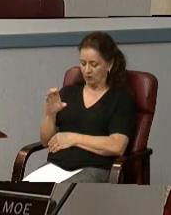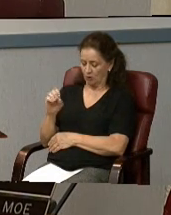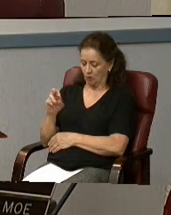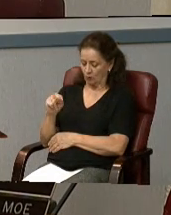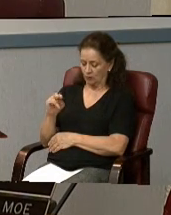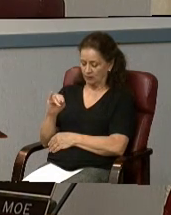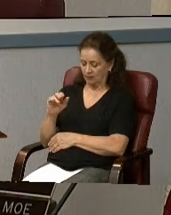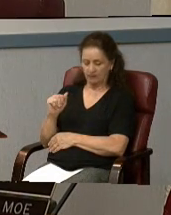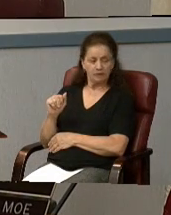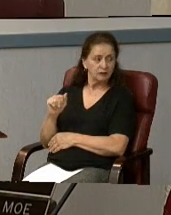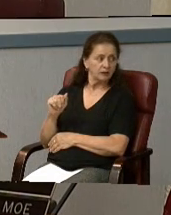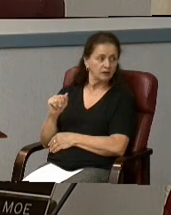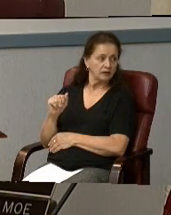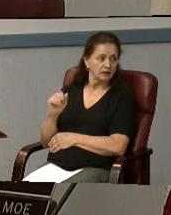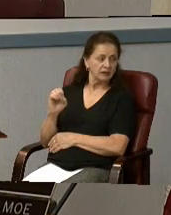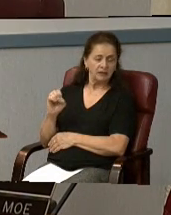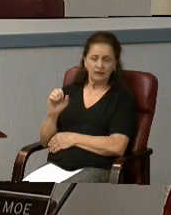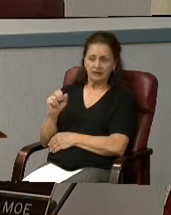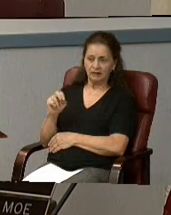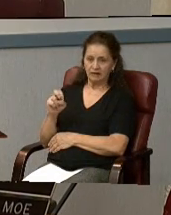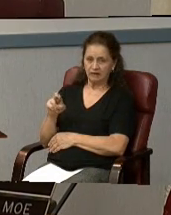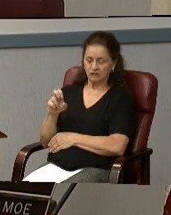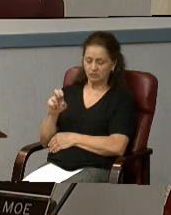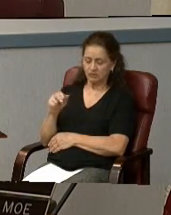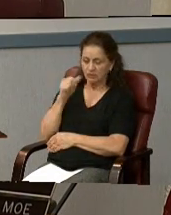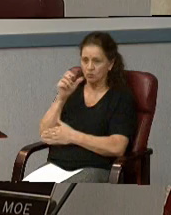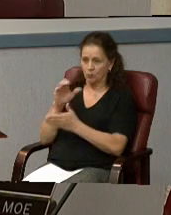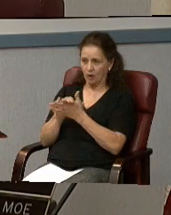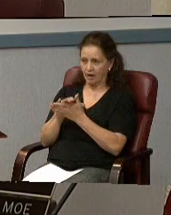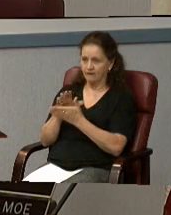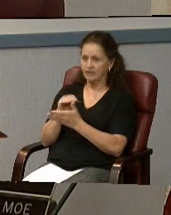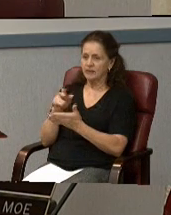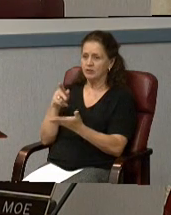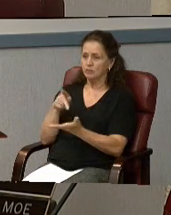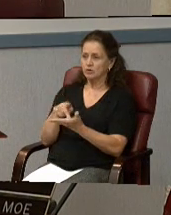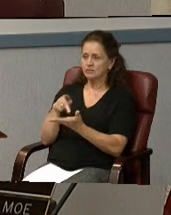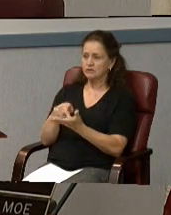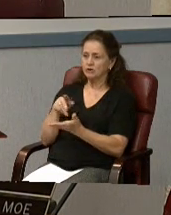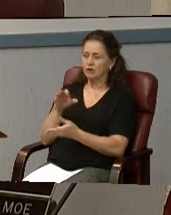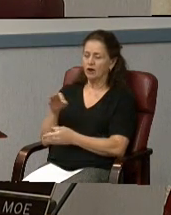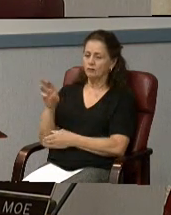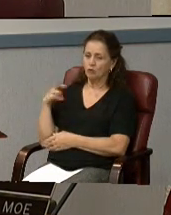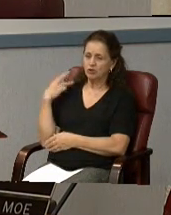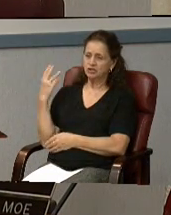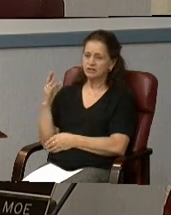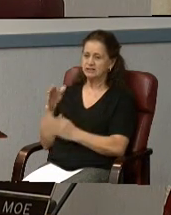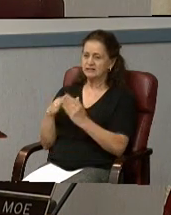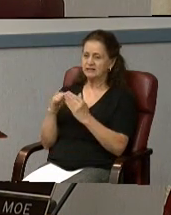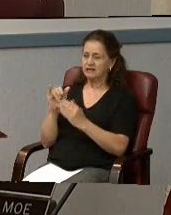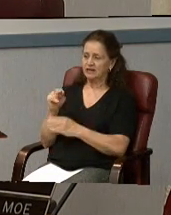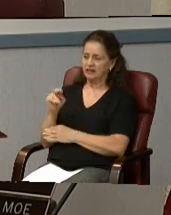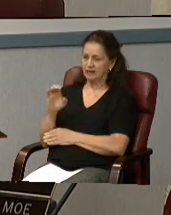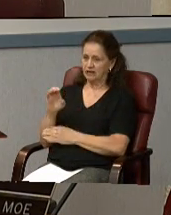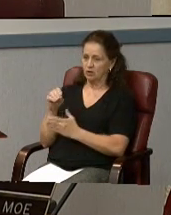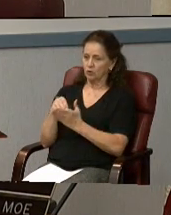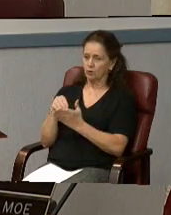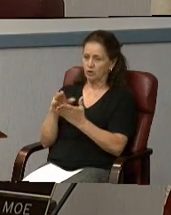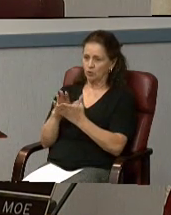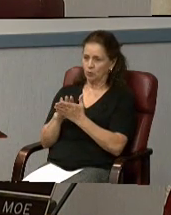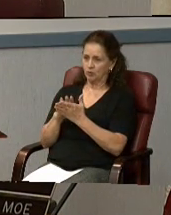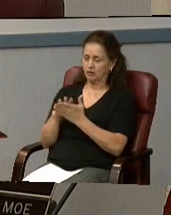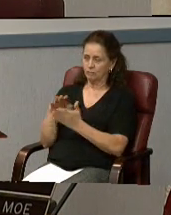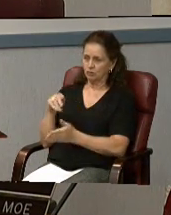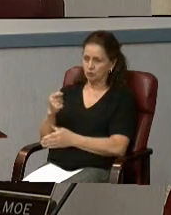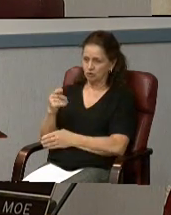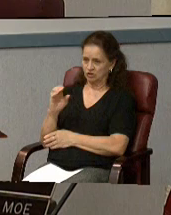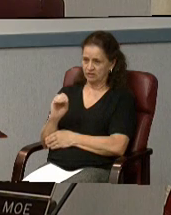his wife, and the Presbyteria of Washington City, Inc., recorded among the land records of Prince George's